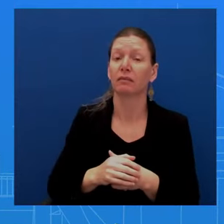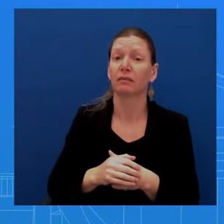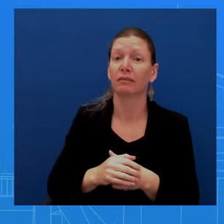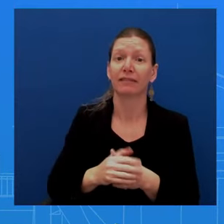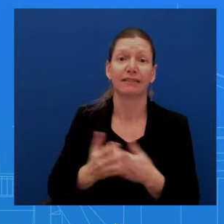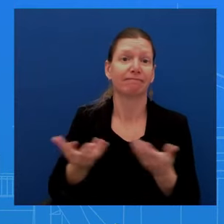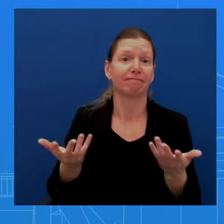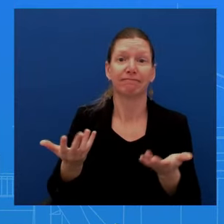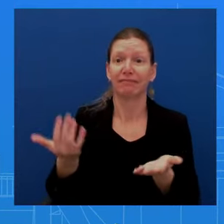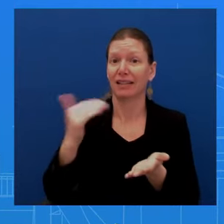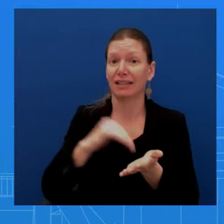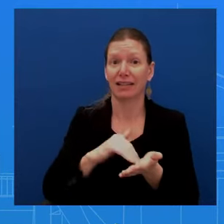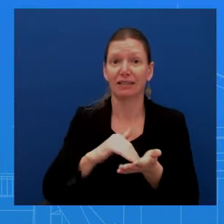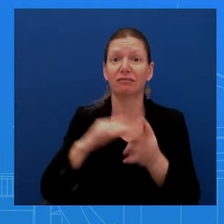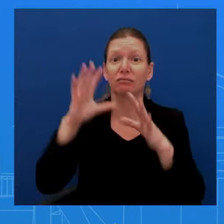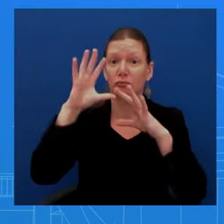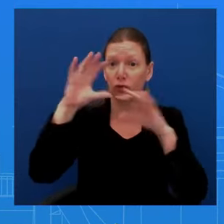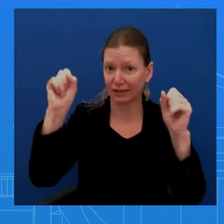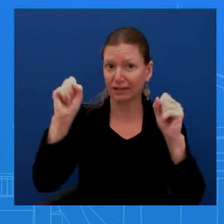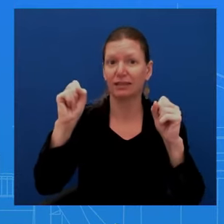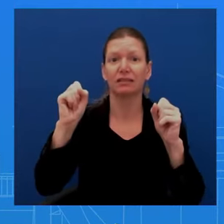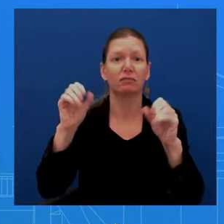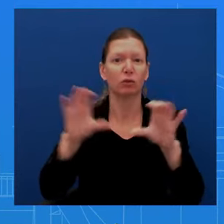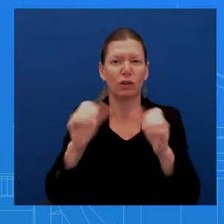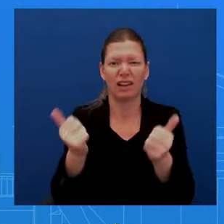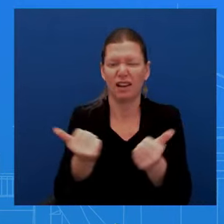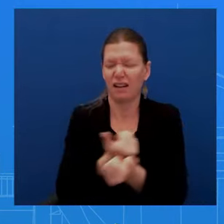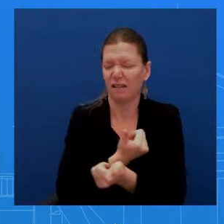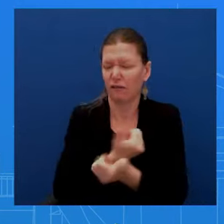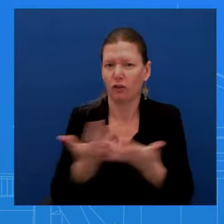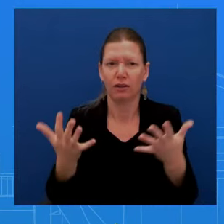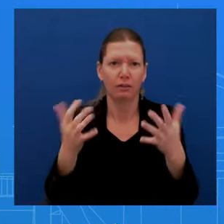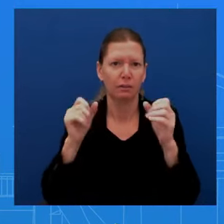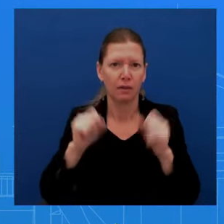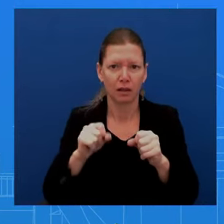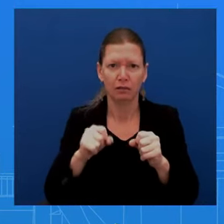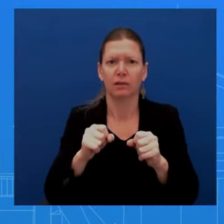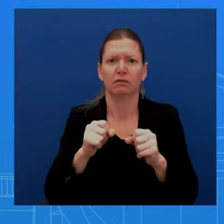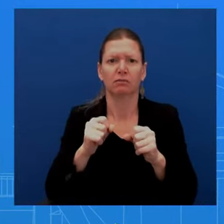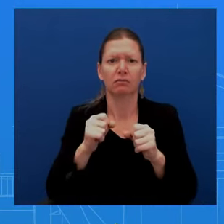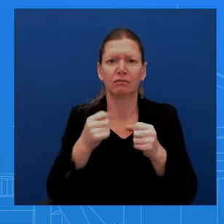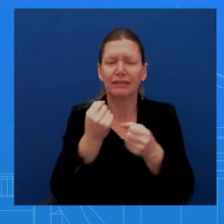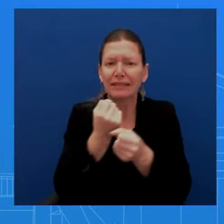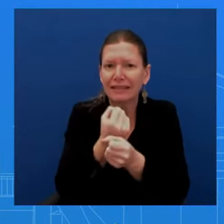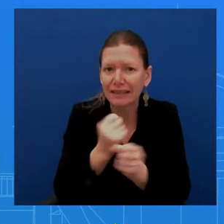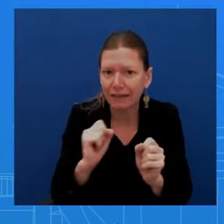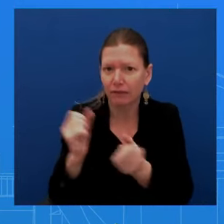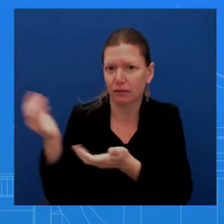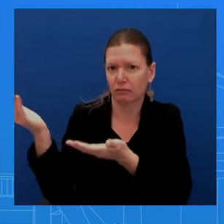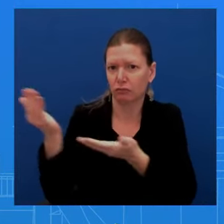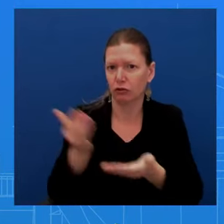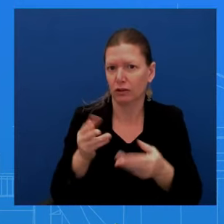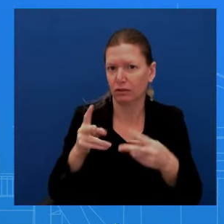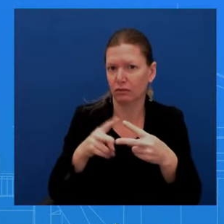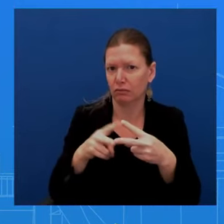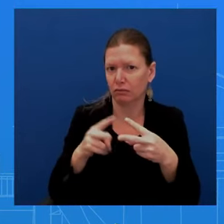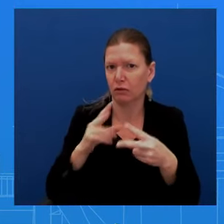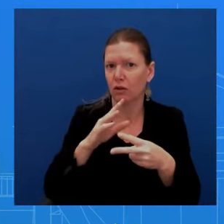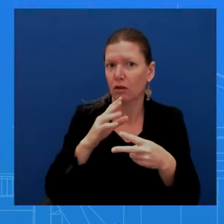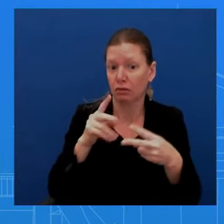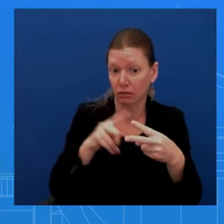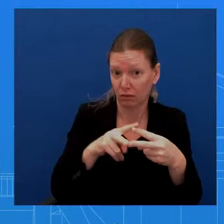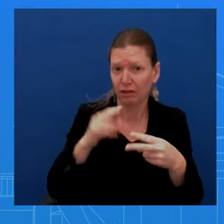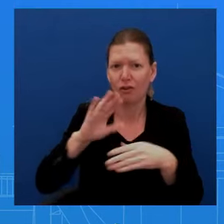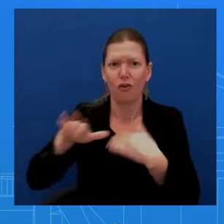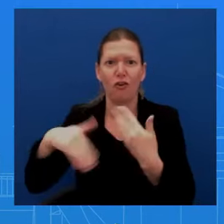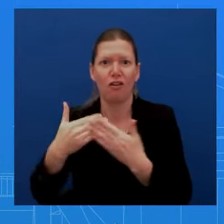home. Uh, that is something that he takes very, very seriously. And we're going to continue to work on that. Go ahead, Emily. Thanks, Green. I